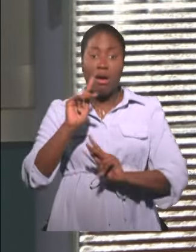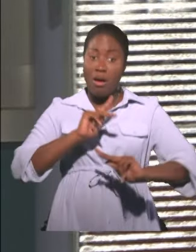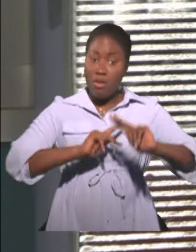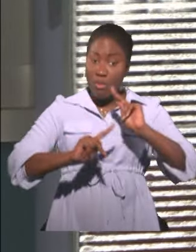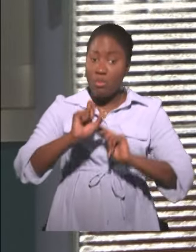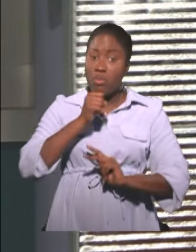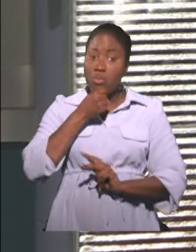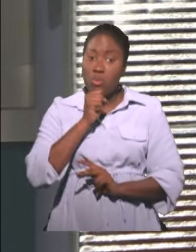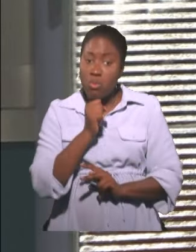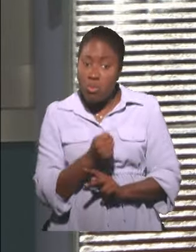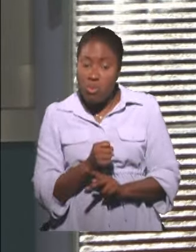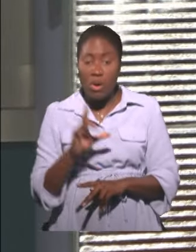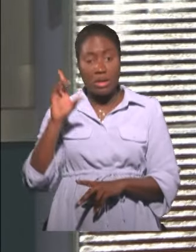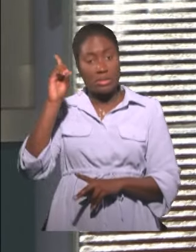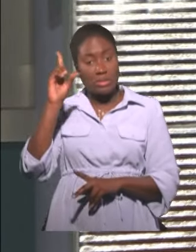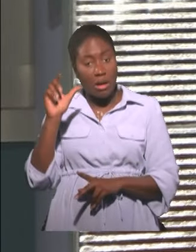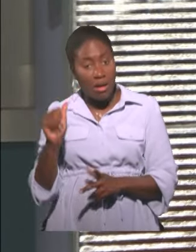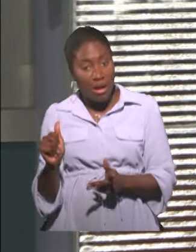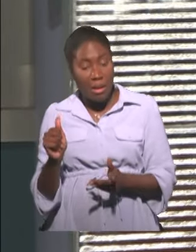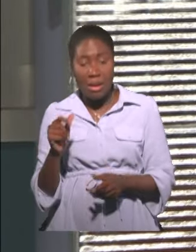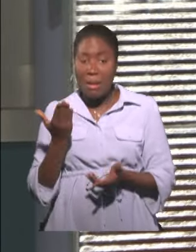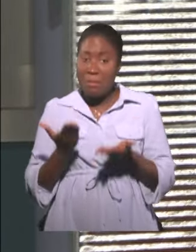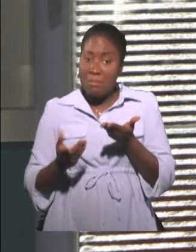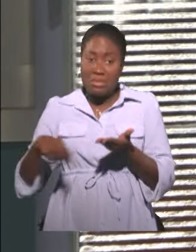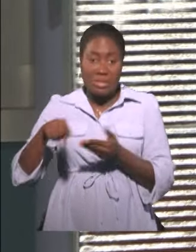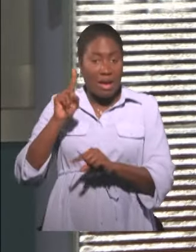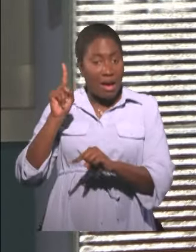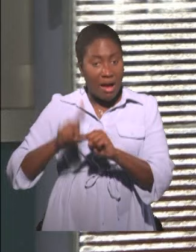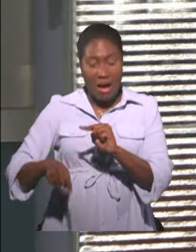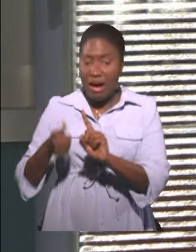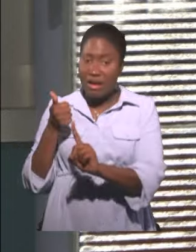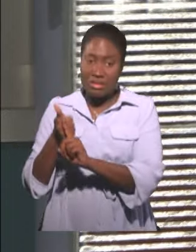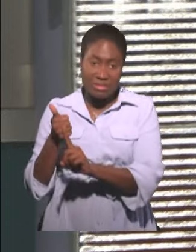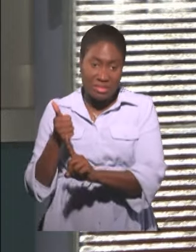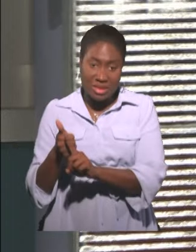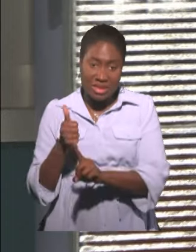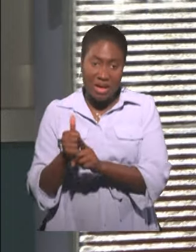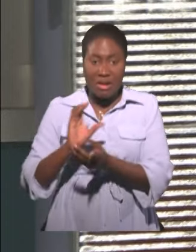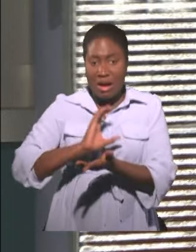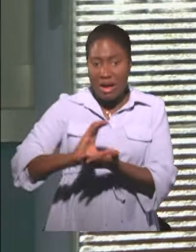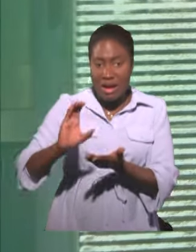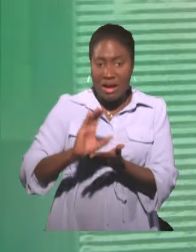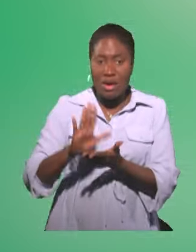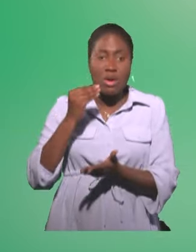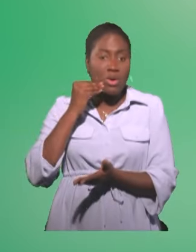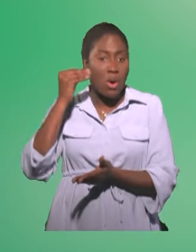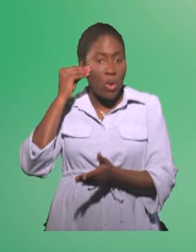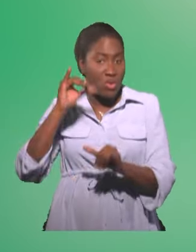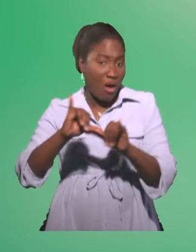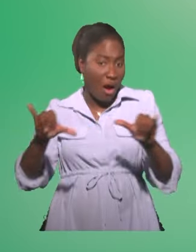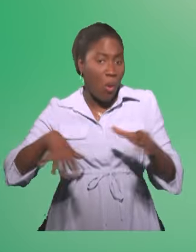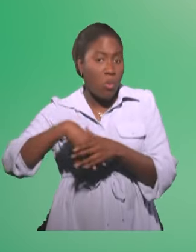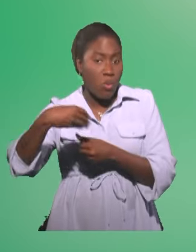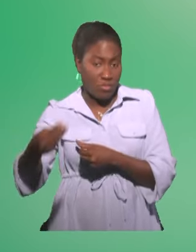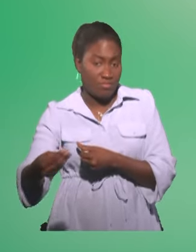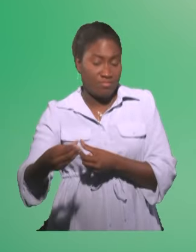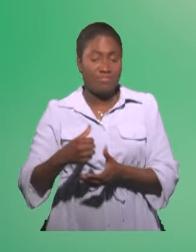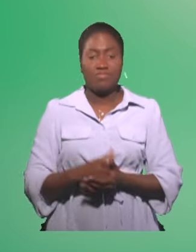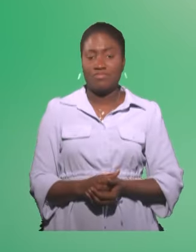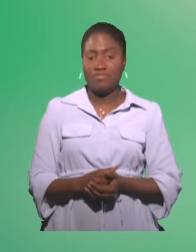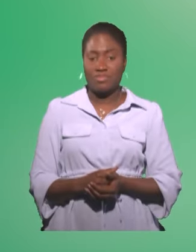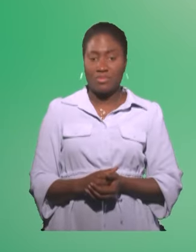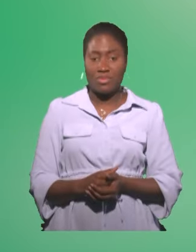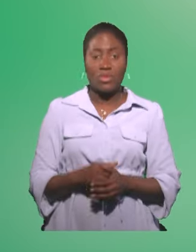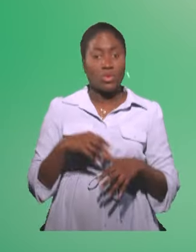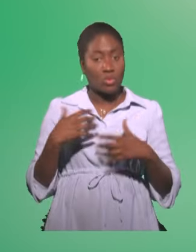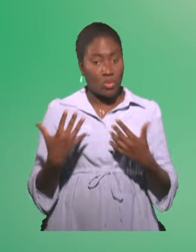those with special needs, who may not be able to, I guess, upkeep their premises as they would like. He said people